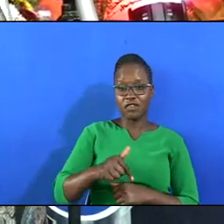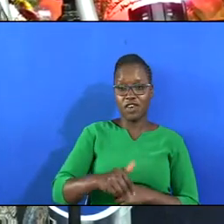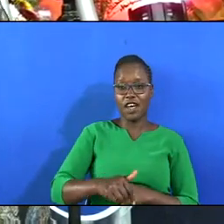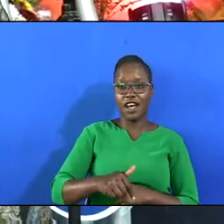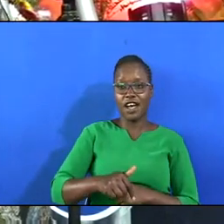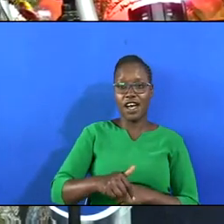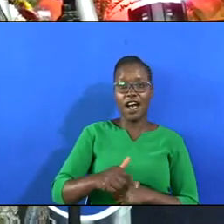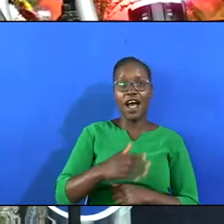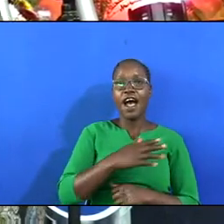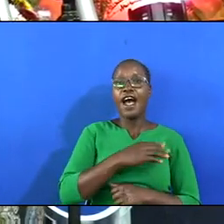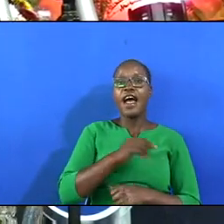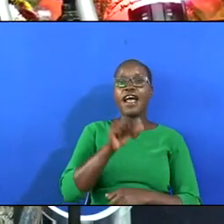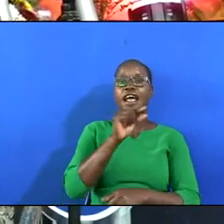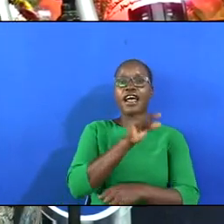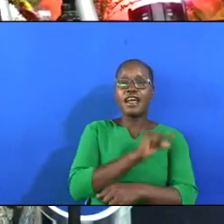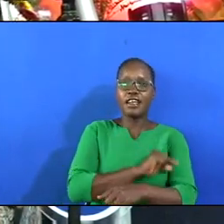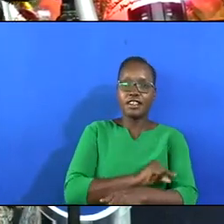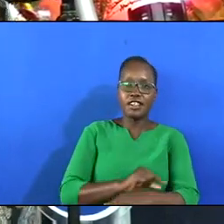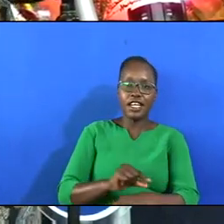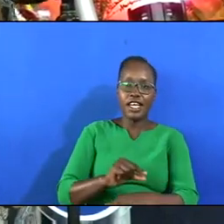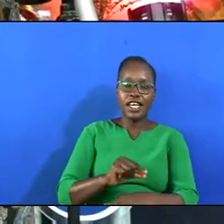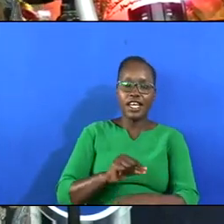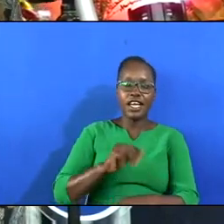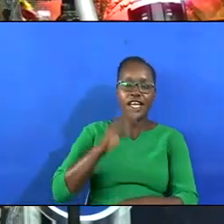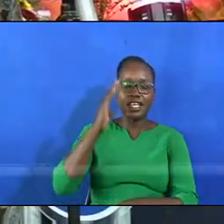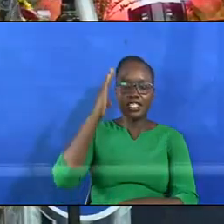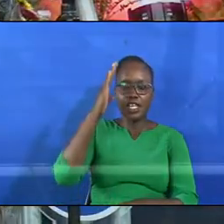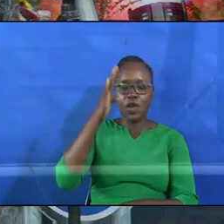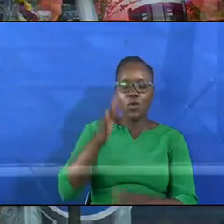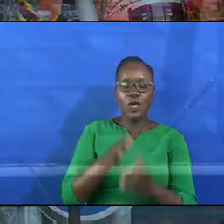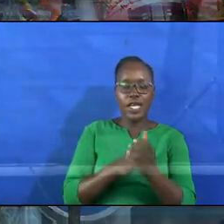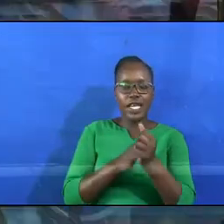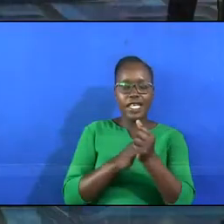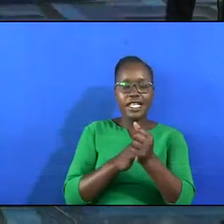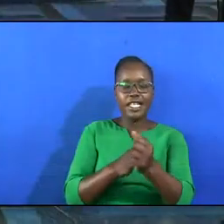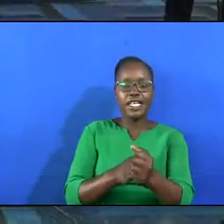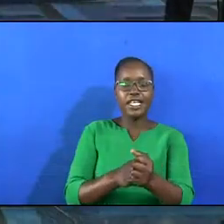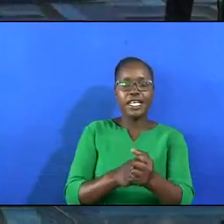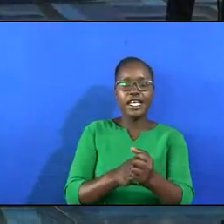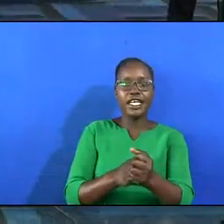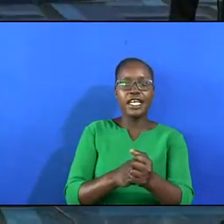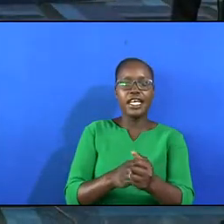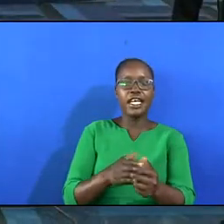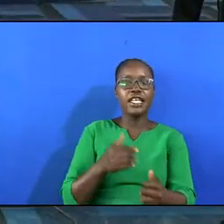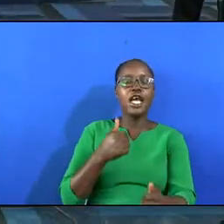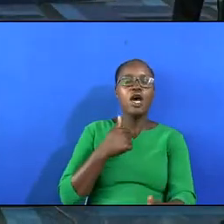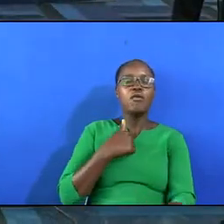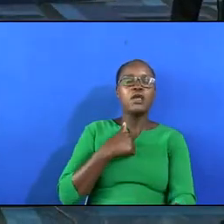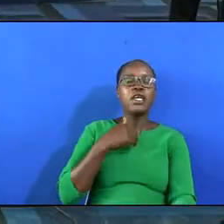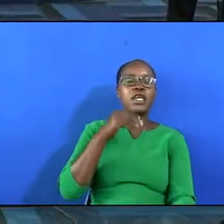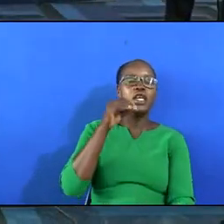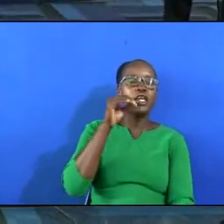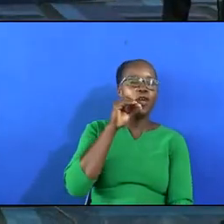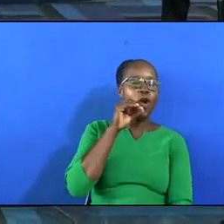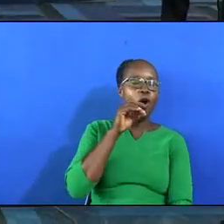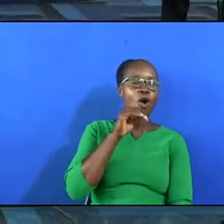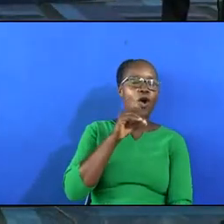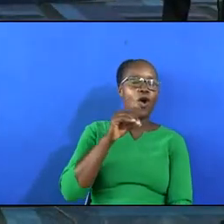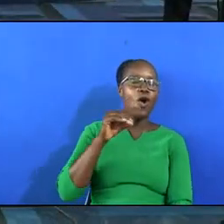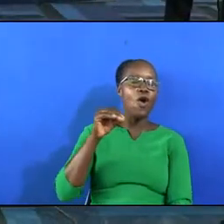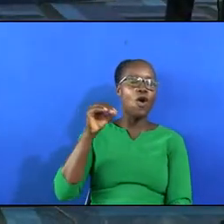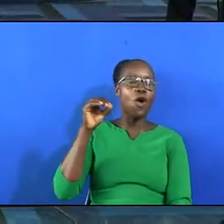the sky And grace will lead me